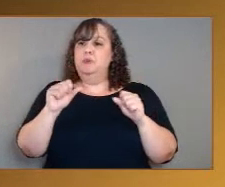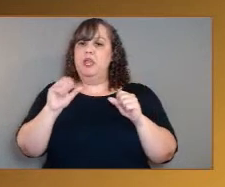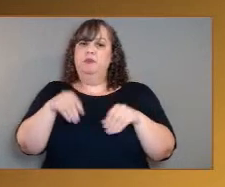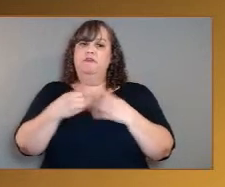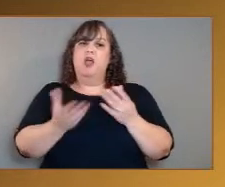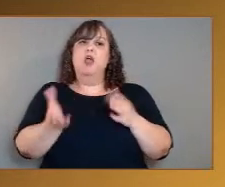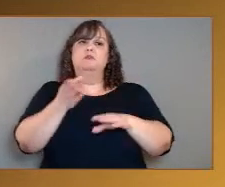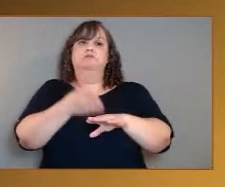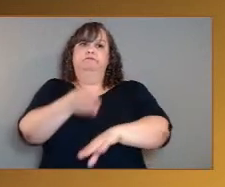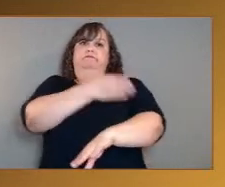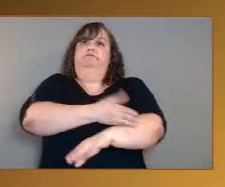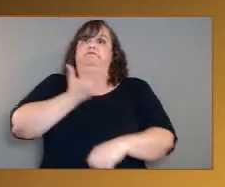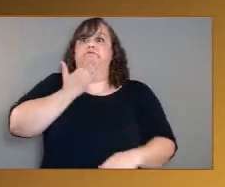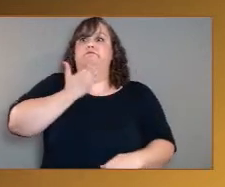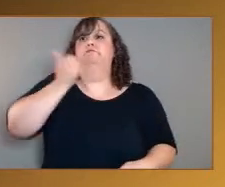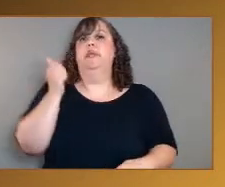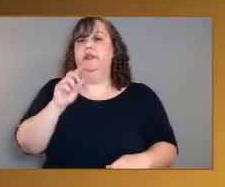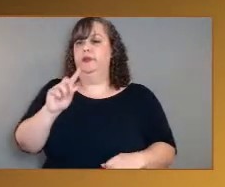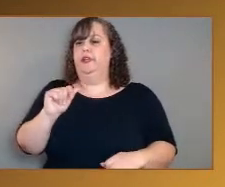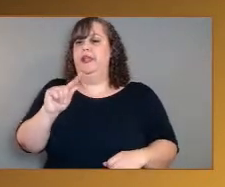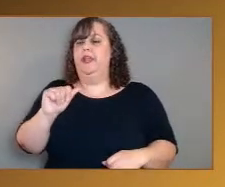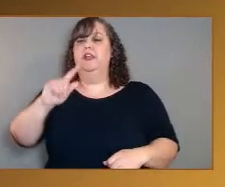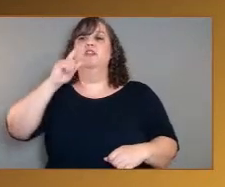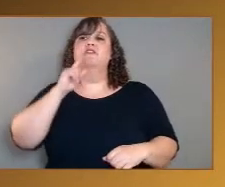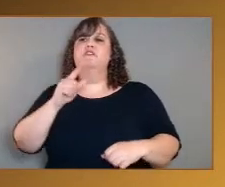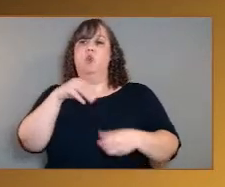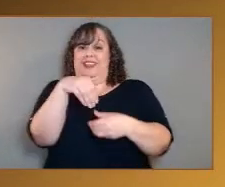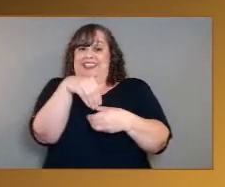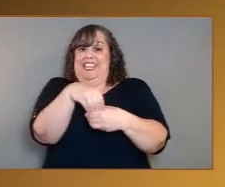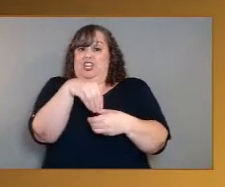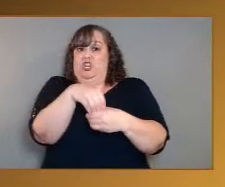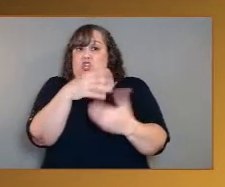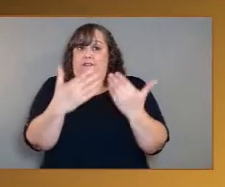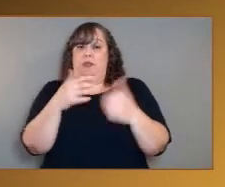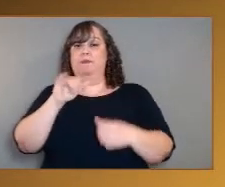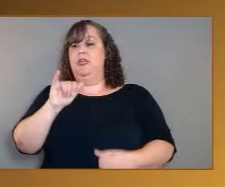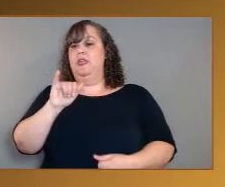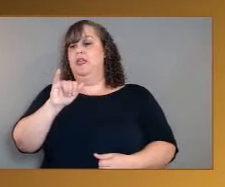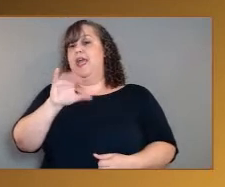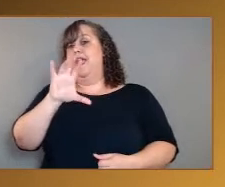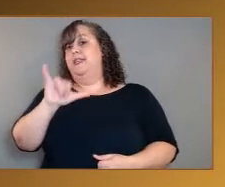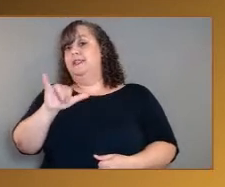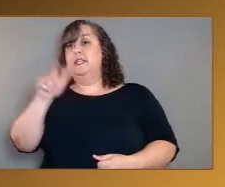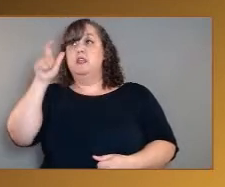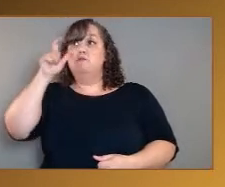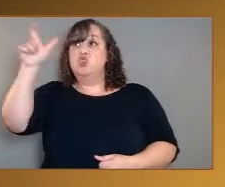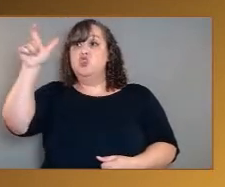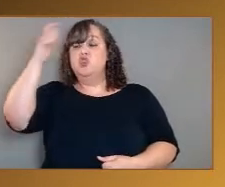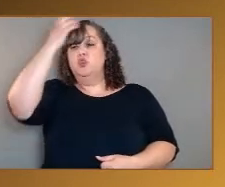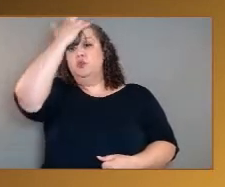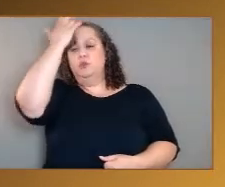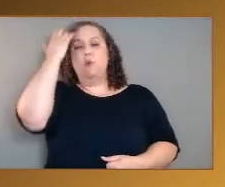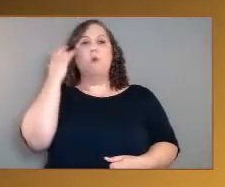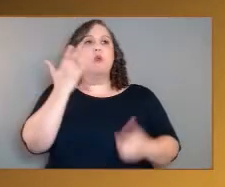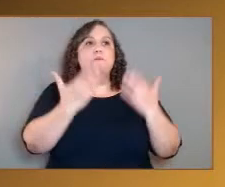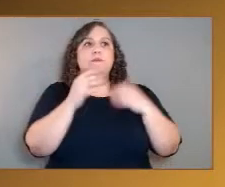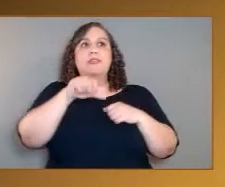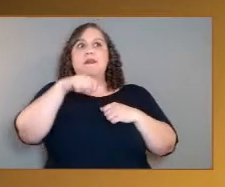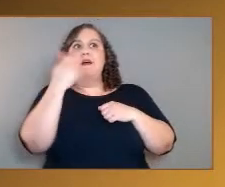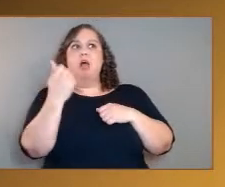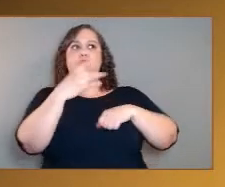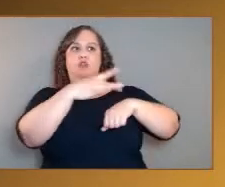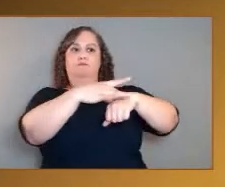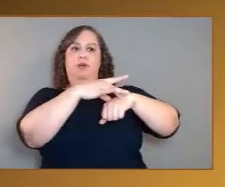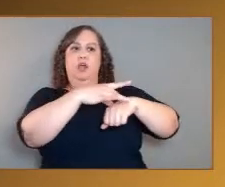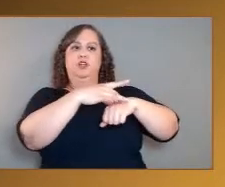data for the interior of perhaps icy moons or other bodies where they can fly the deep